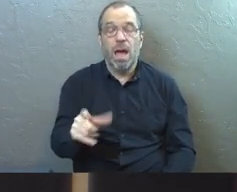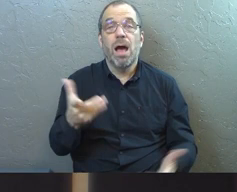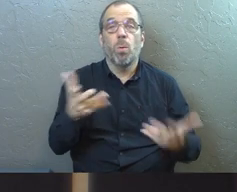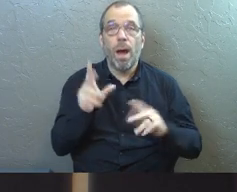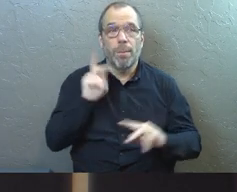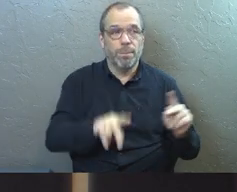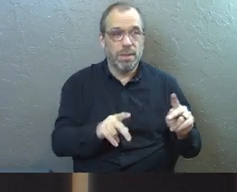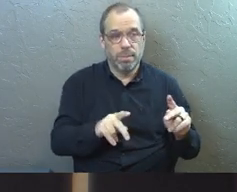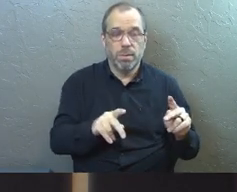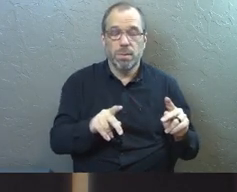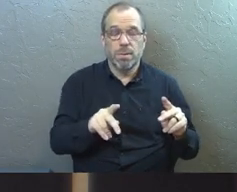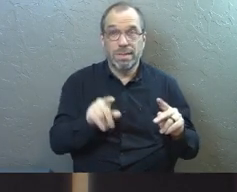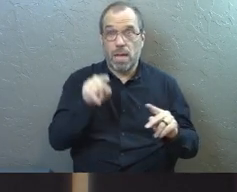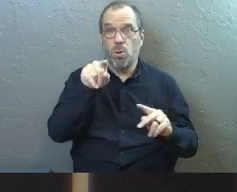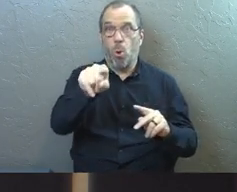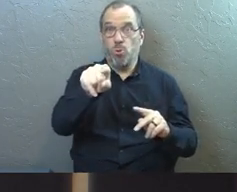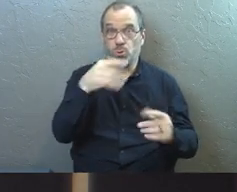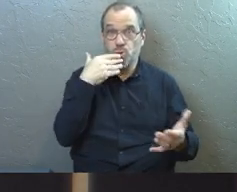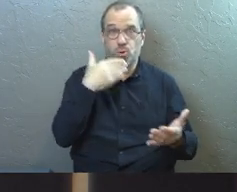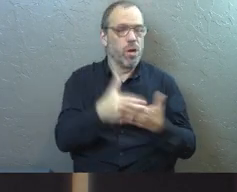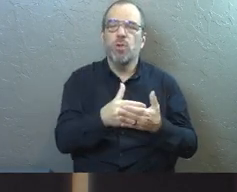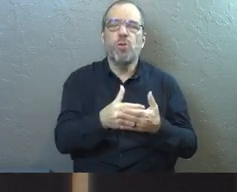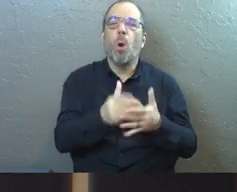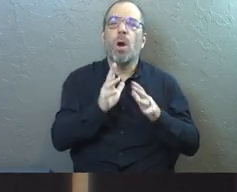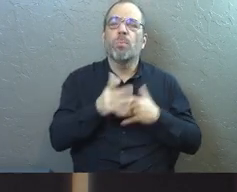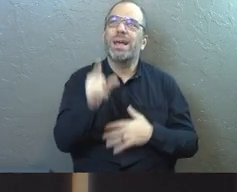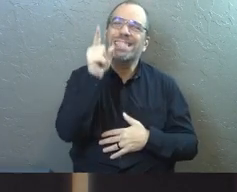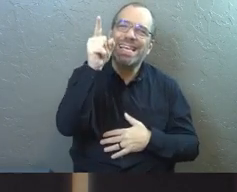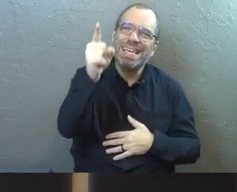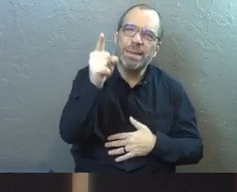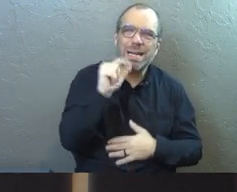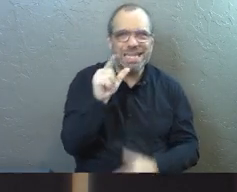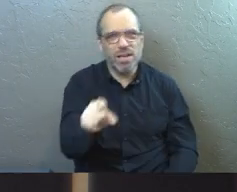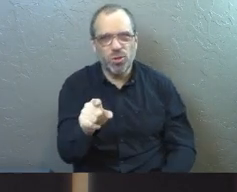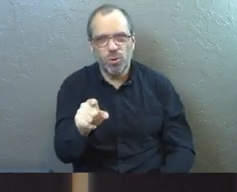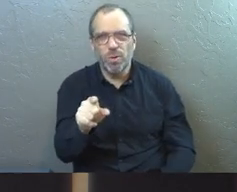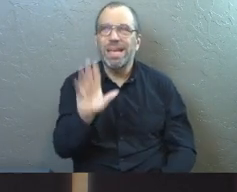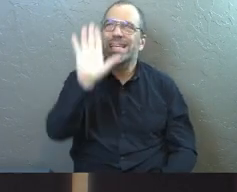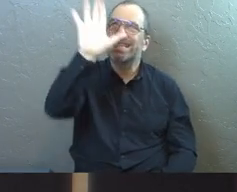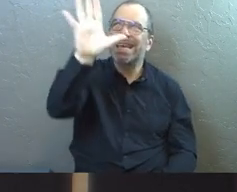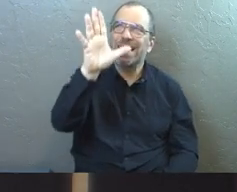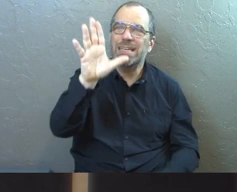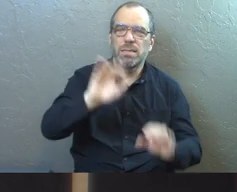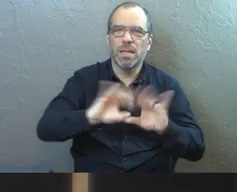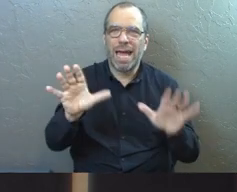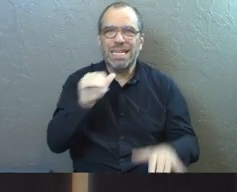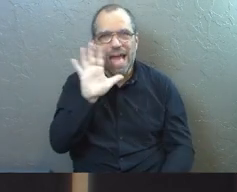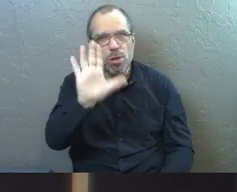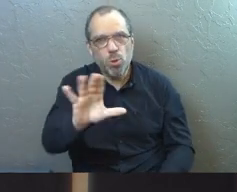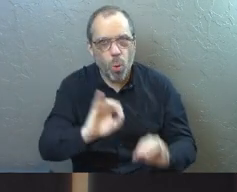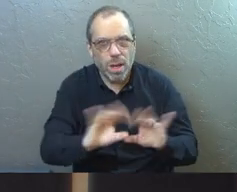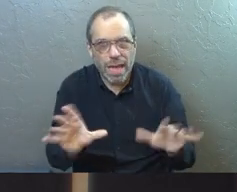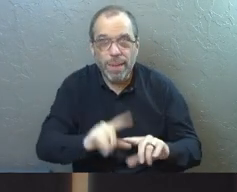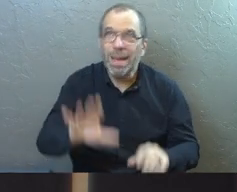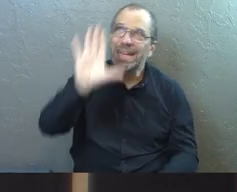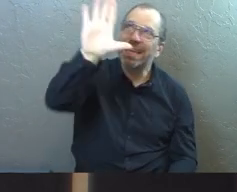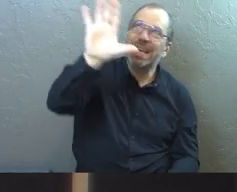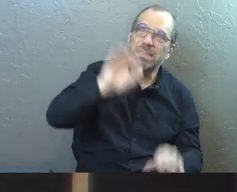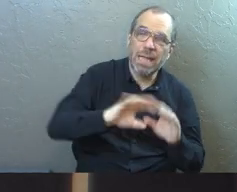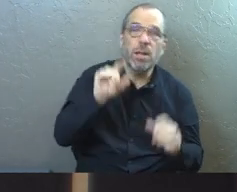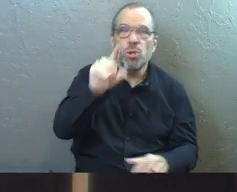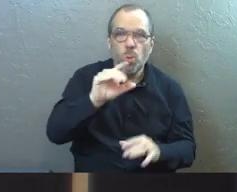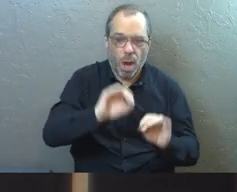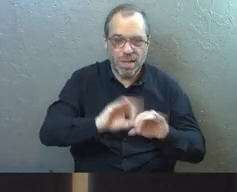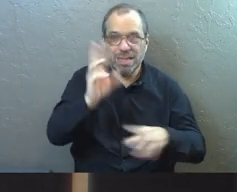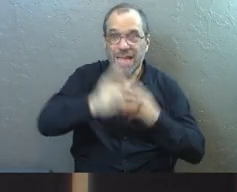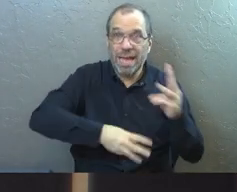see how good God is, that others would praise him, not you. You're shining his light, not your light, but you are the